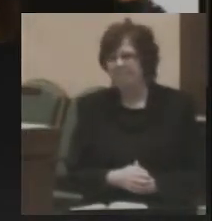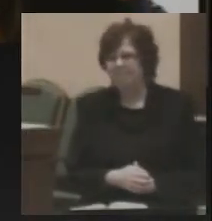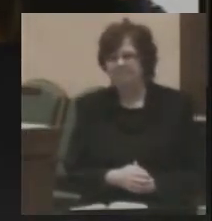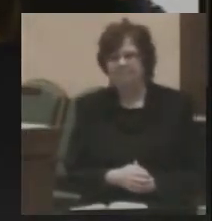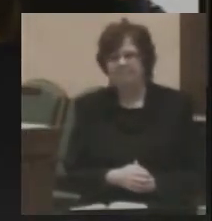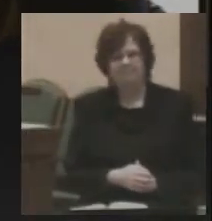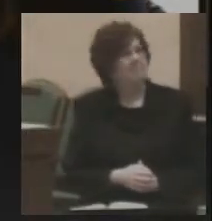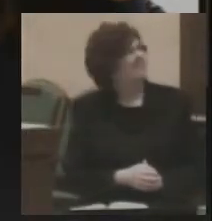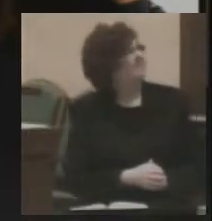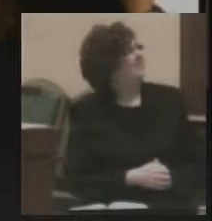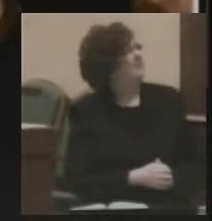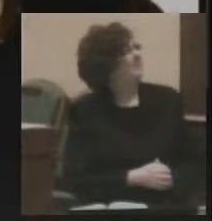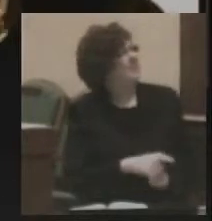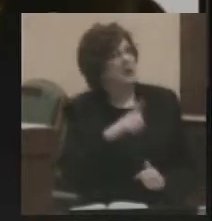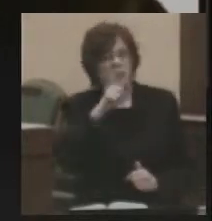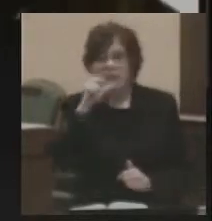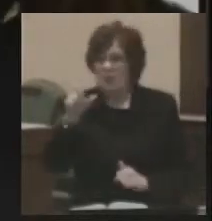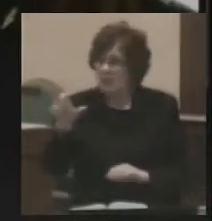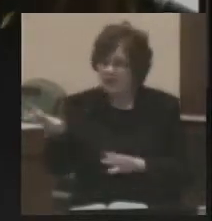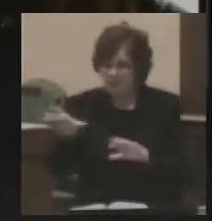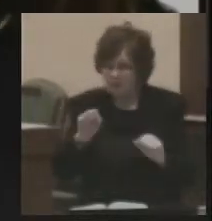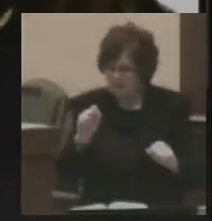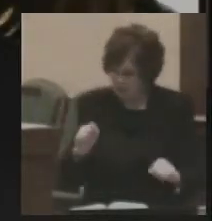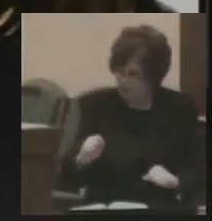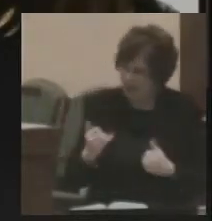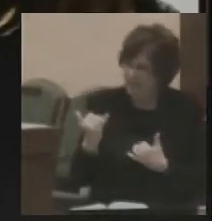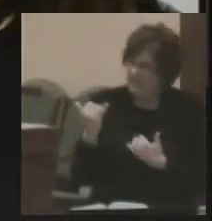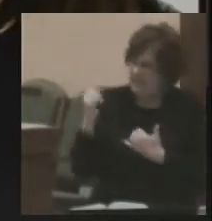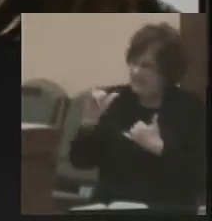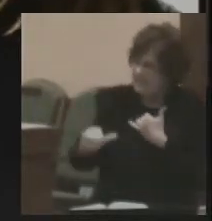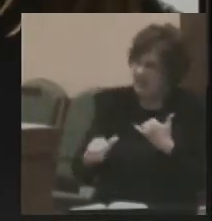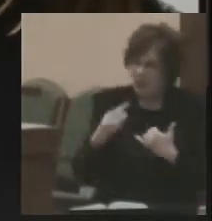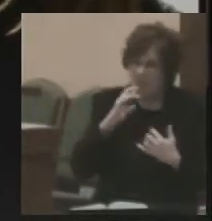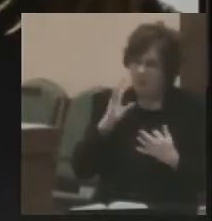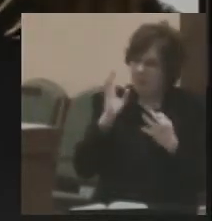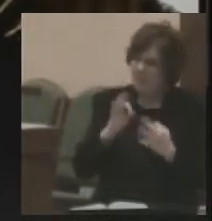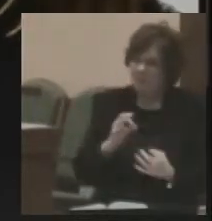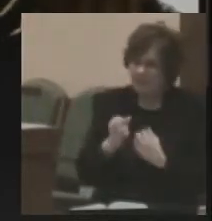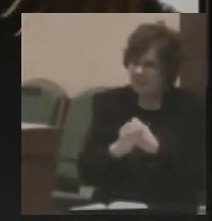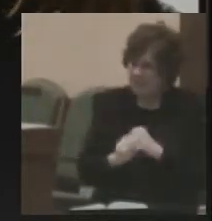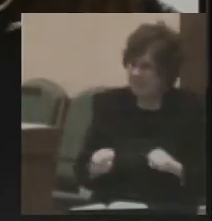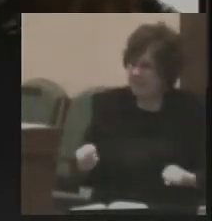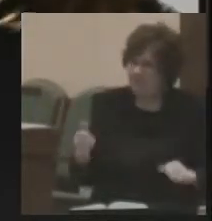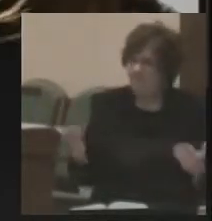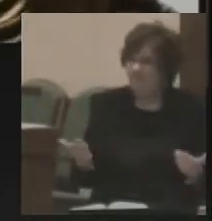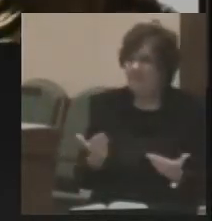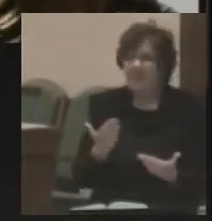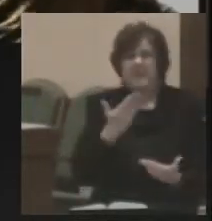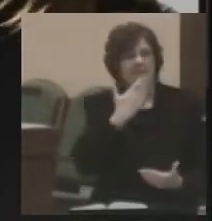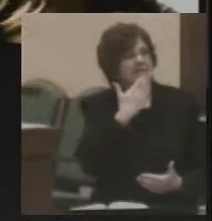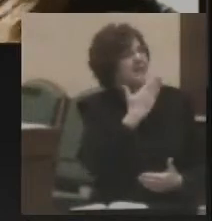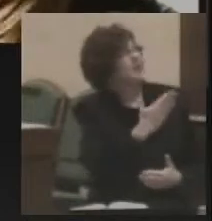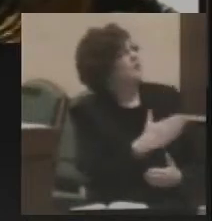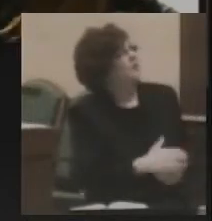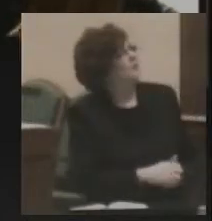You don't have to leave, you know. You're very welcome to stay here. You'll be perfectly safe. Thank you.